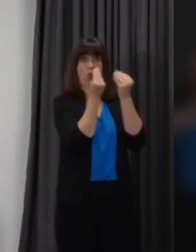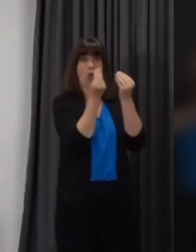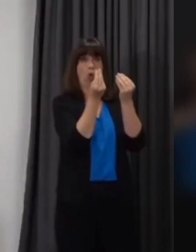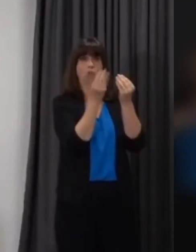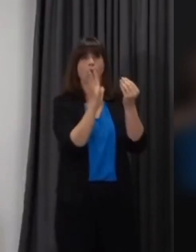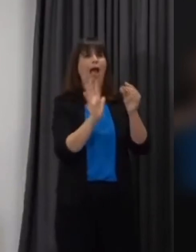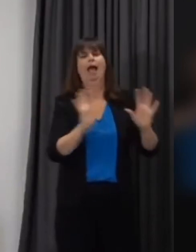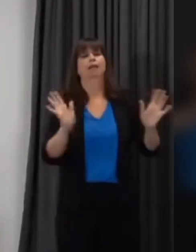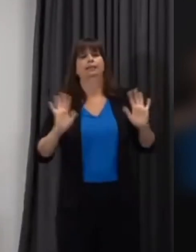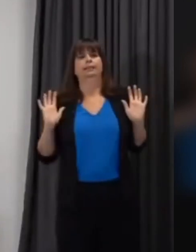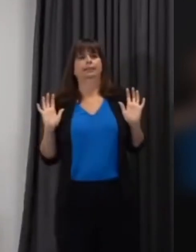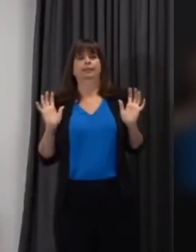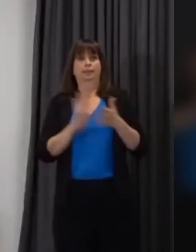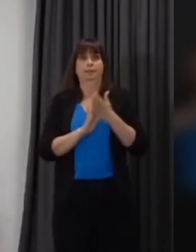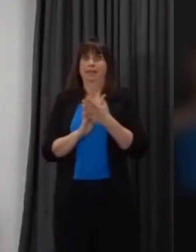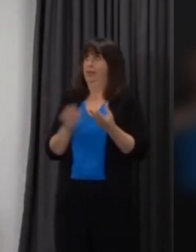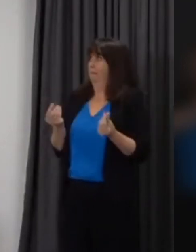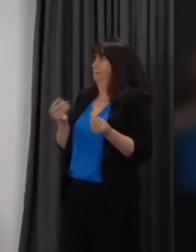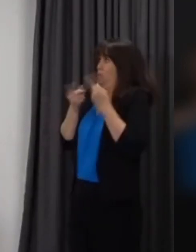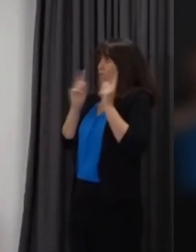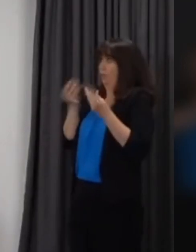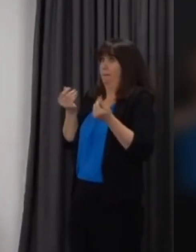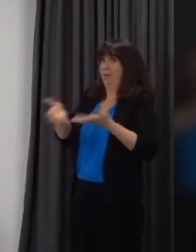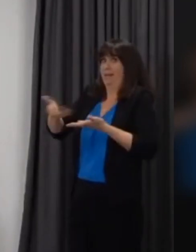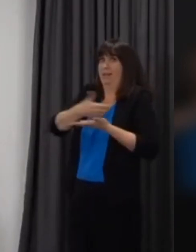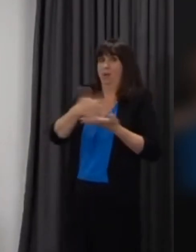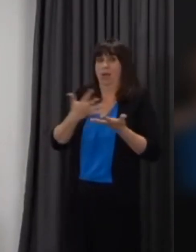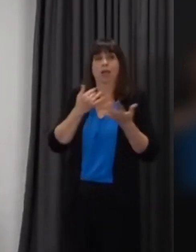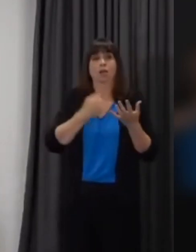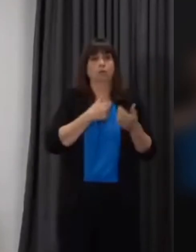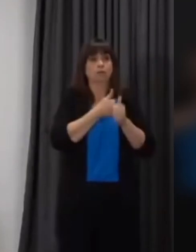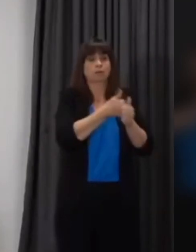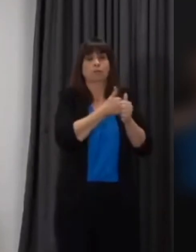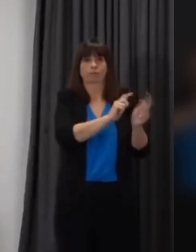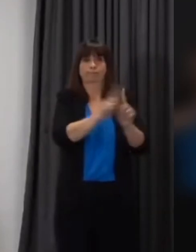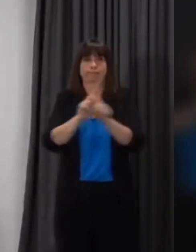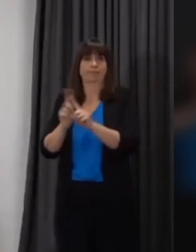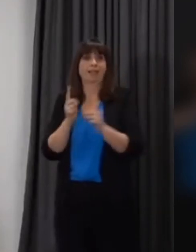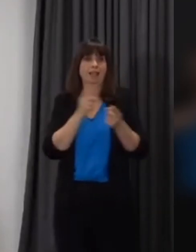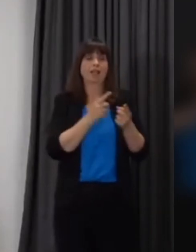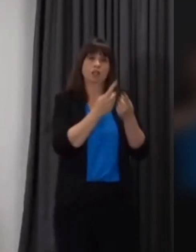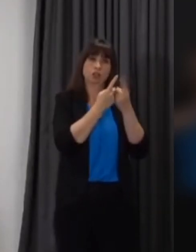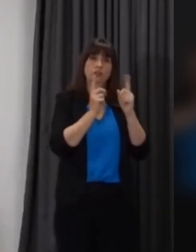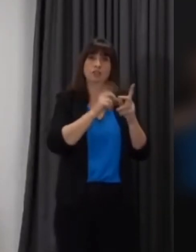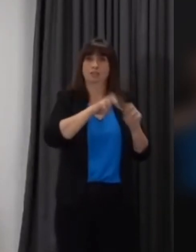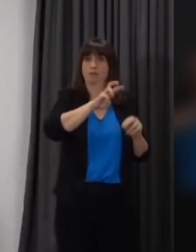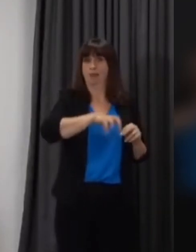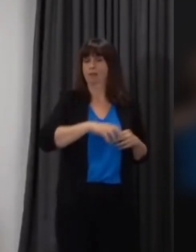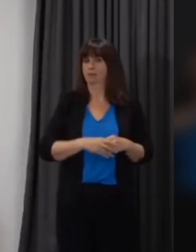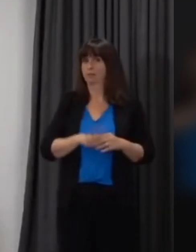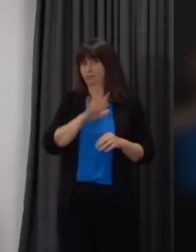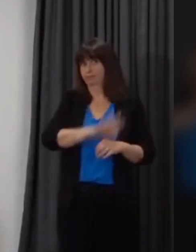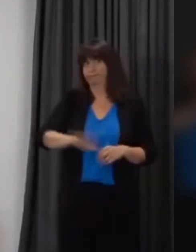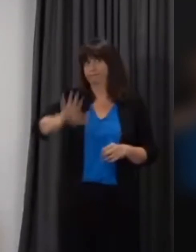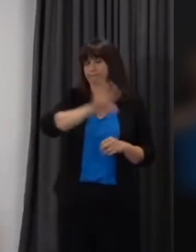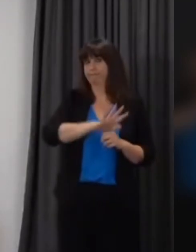with the higher education funding council and university wales to support them through this uh support them through this time